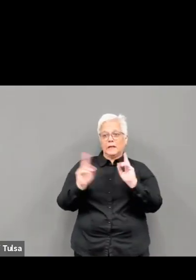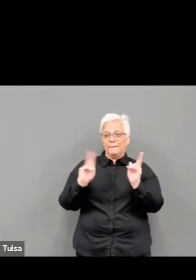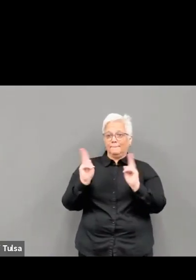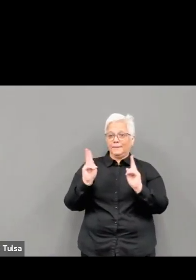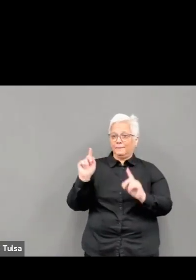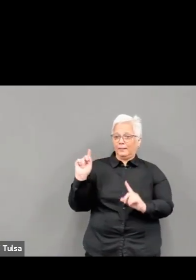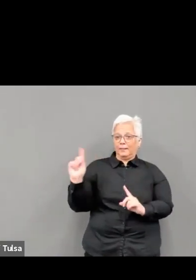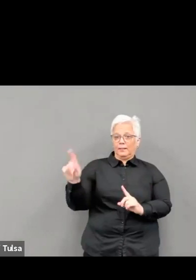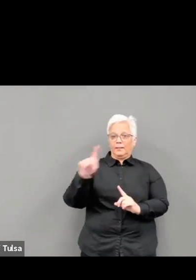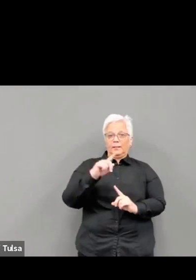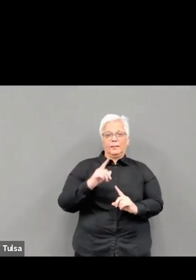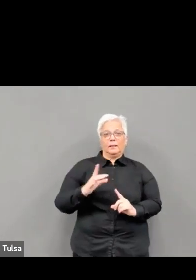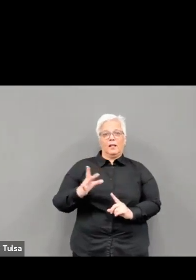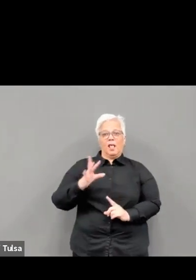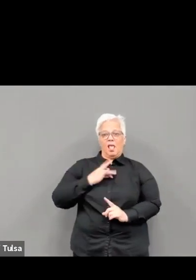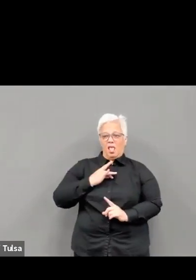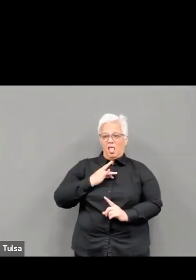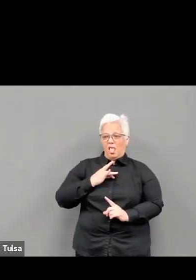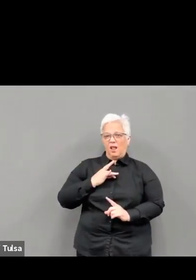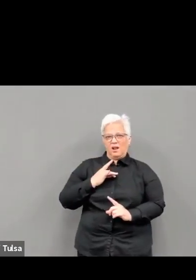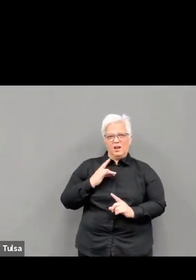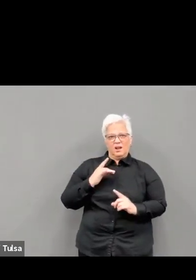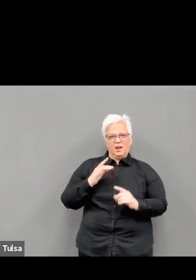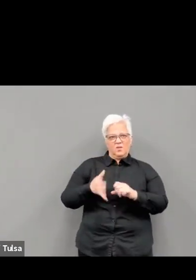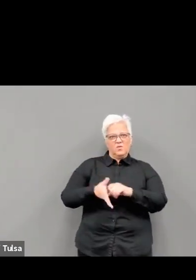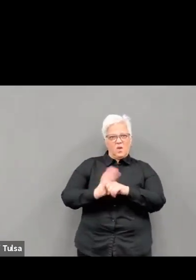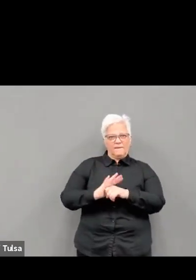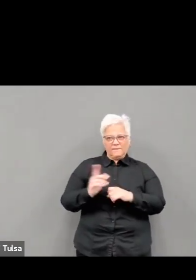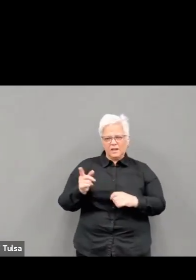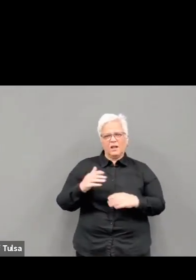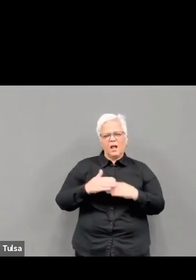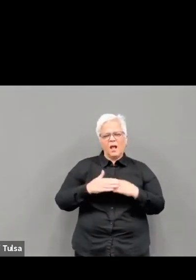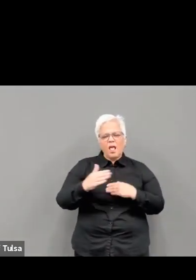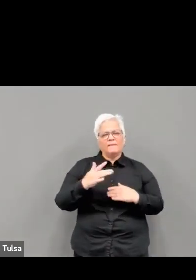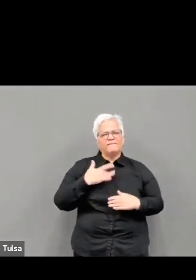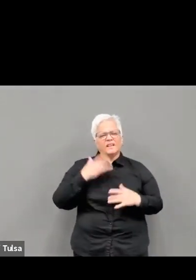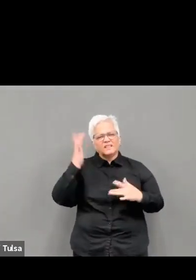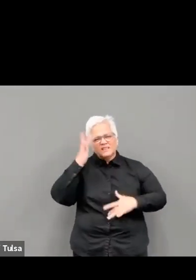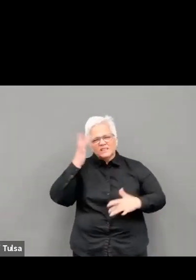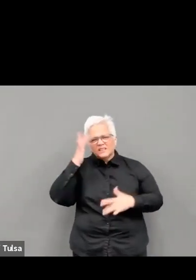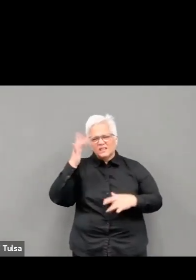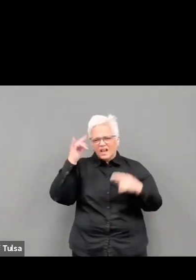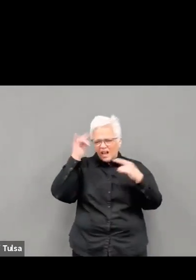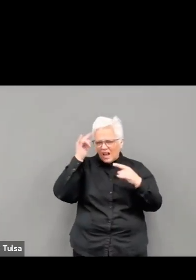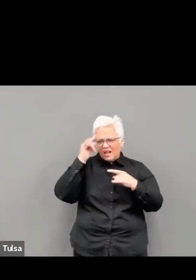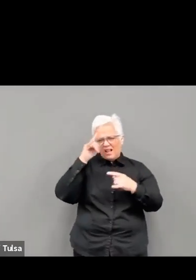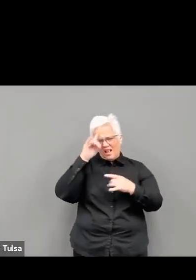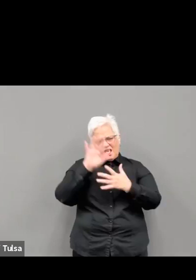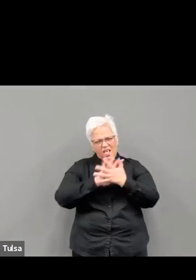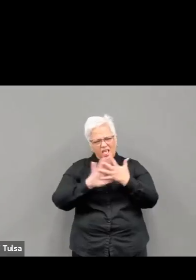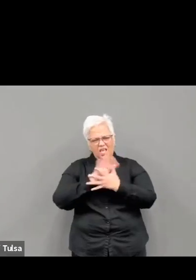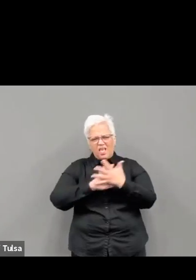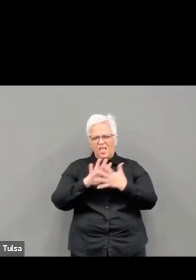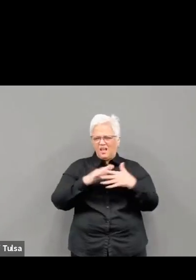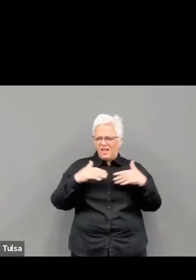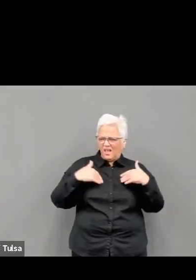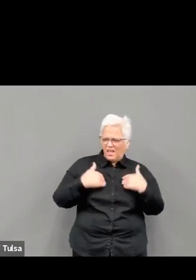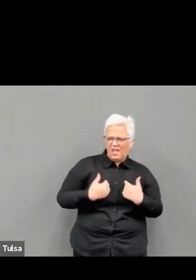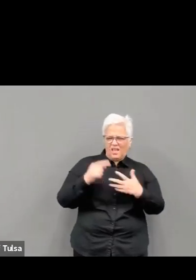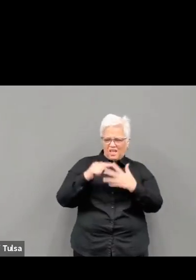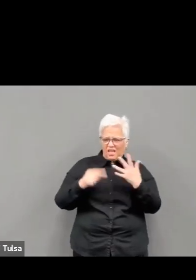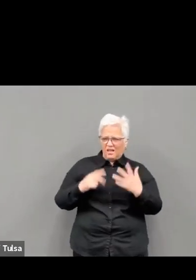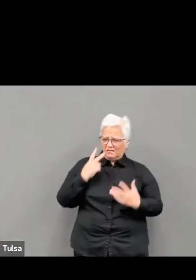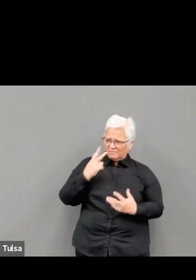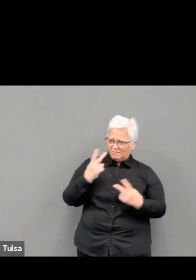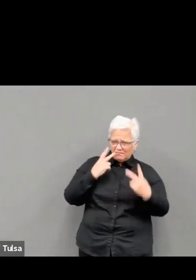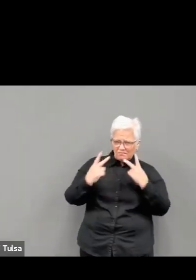so many of our elders. But I'm also so grateful that my sister survived her breast cancer in the midst of